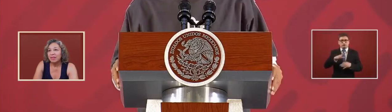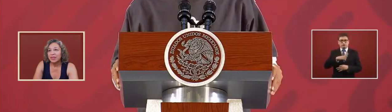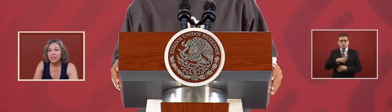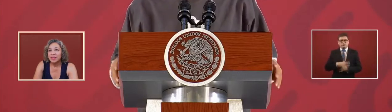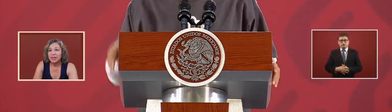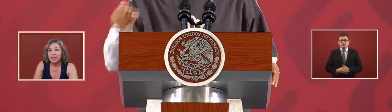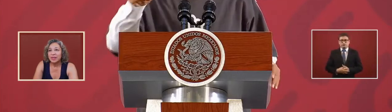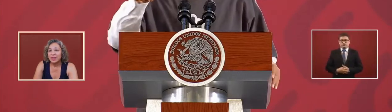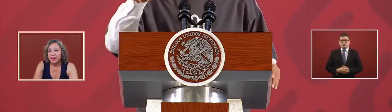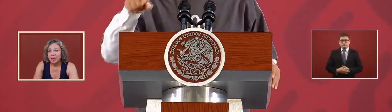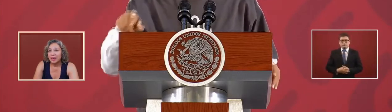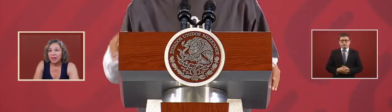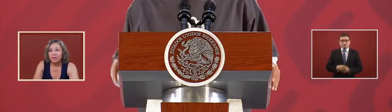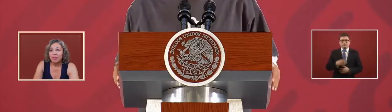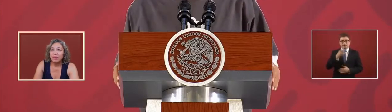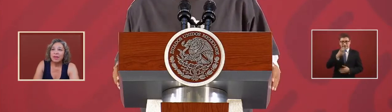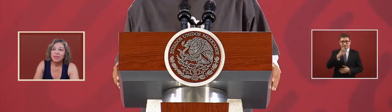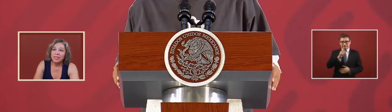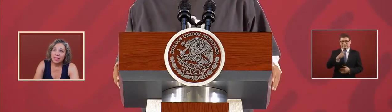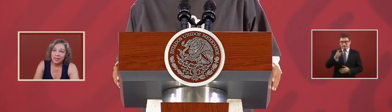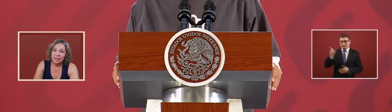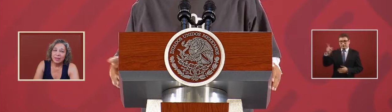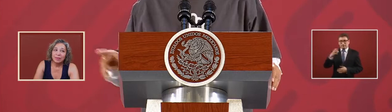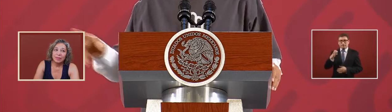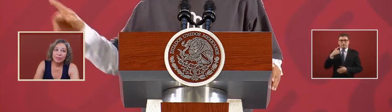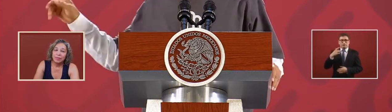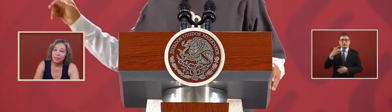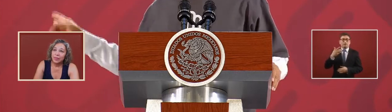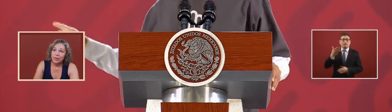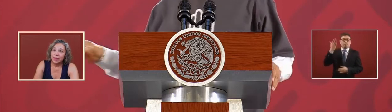it in my office from that visit